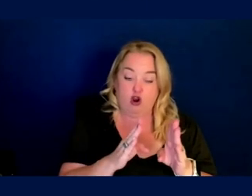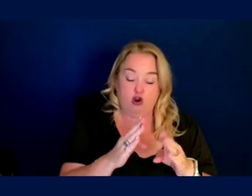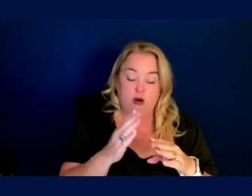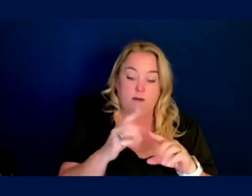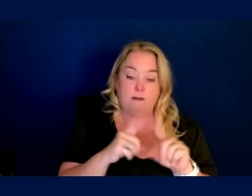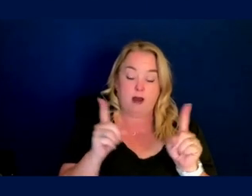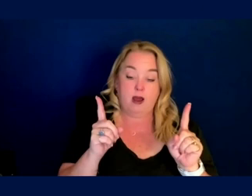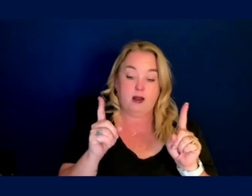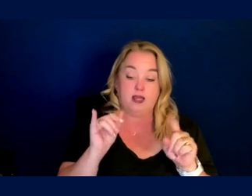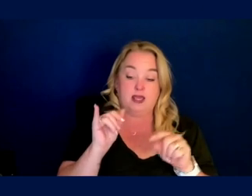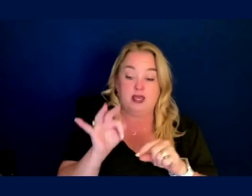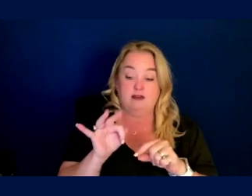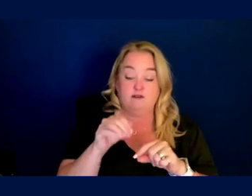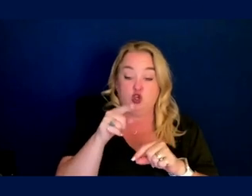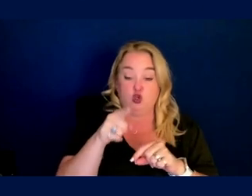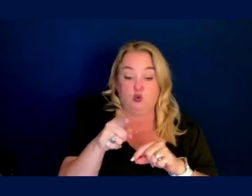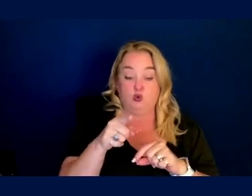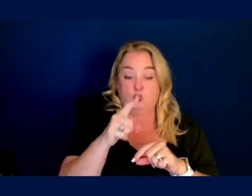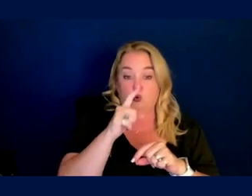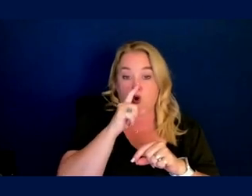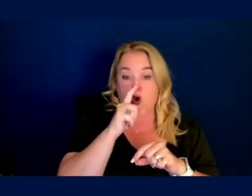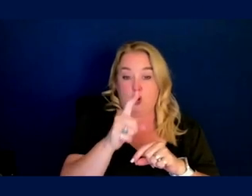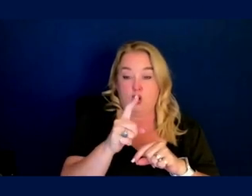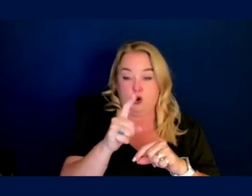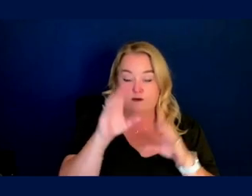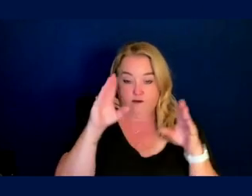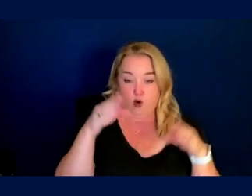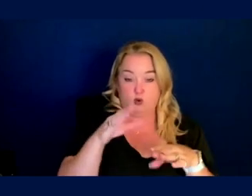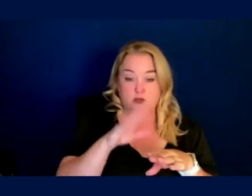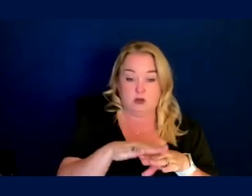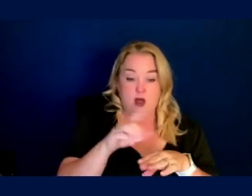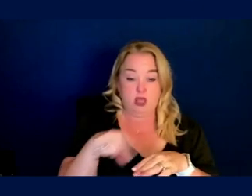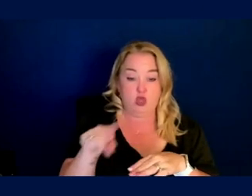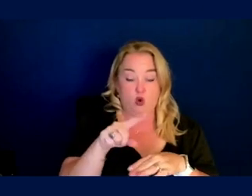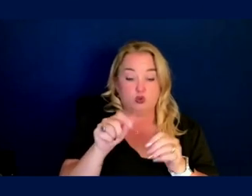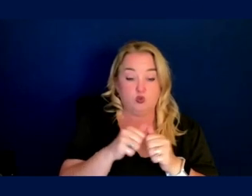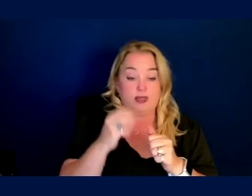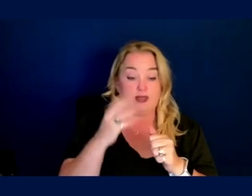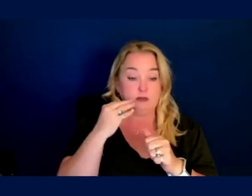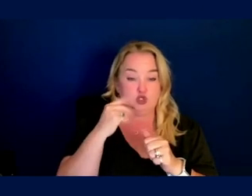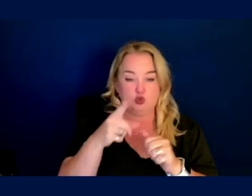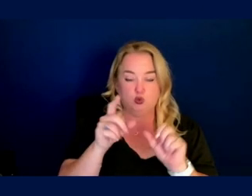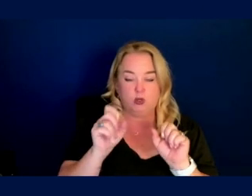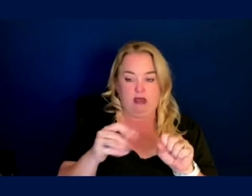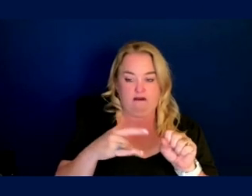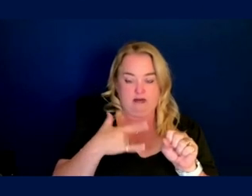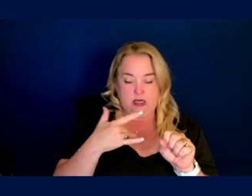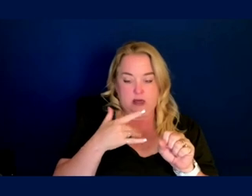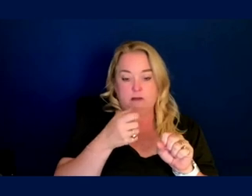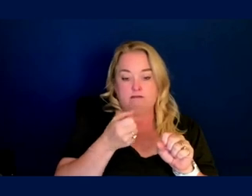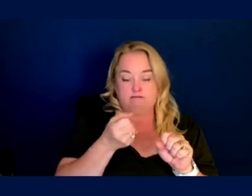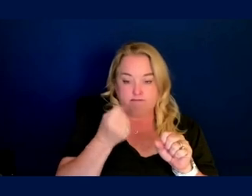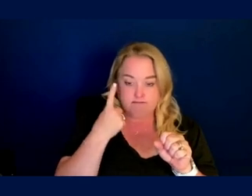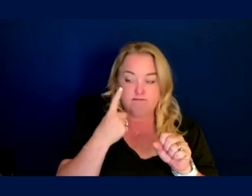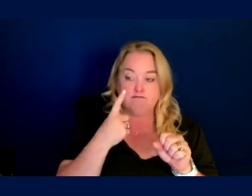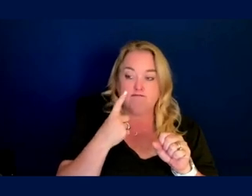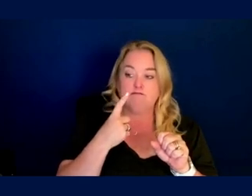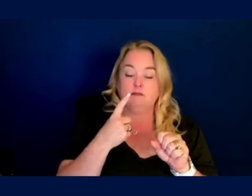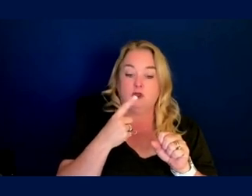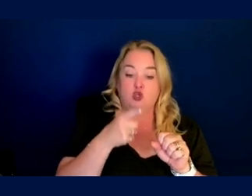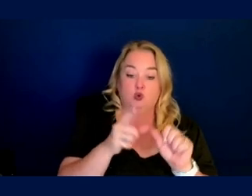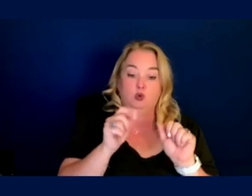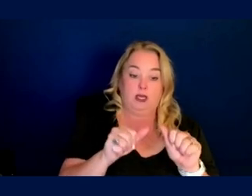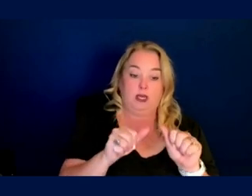long as you're centering it on those with experience, um, you can get a better sense. And sometimes that's with qualitative work to supplement the